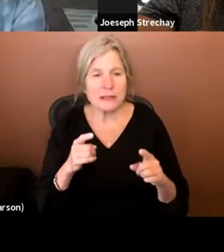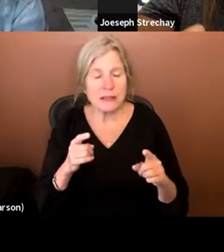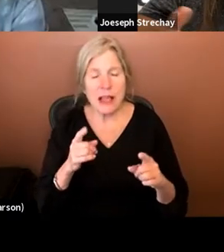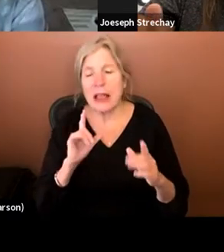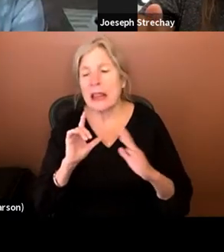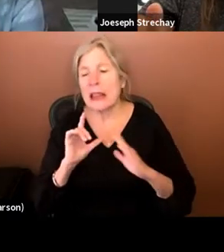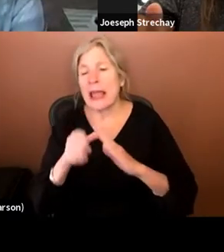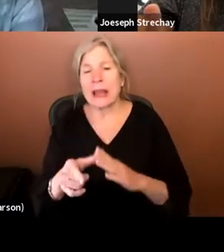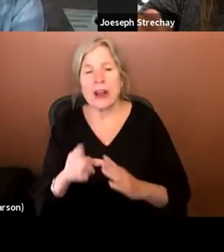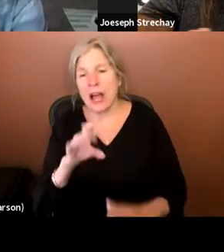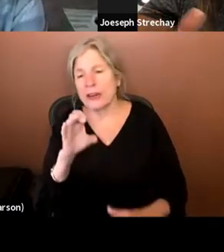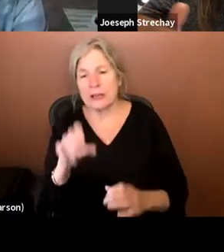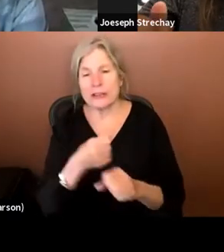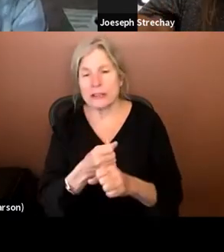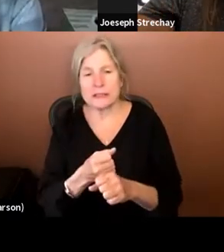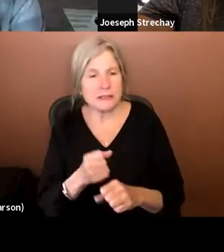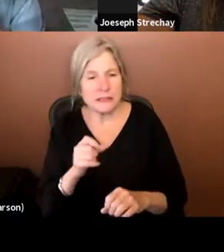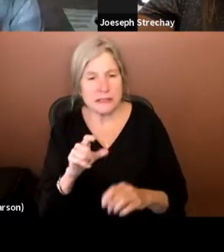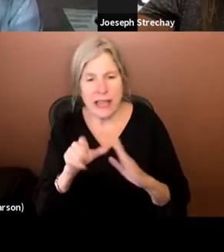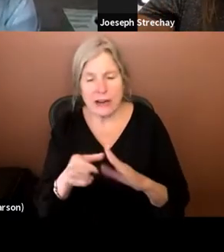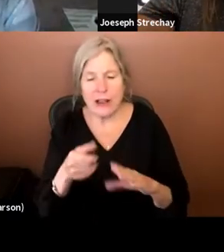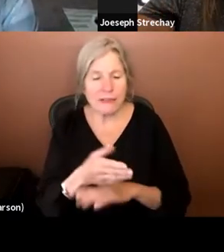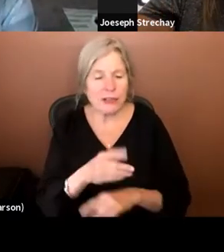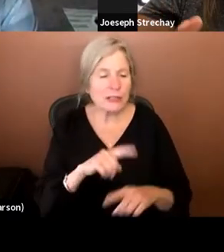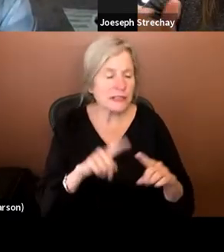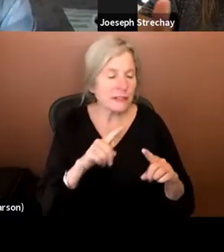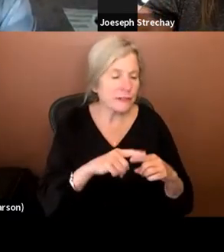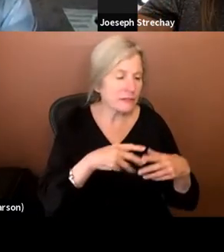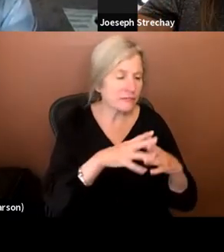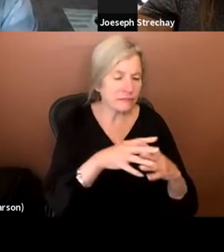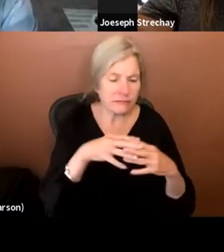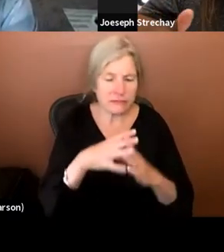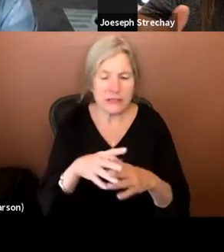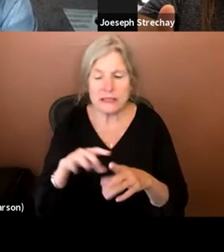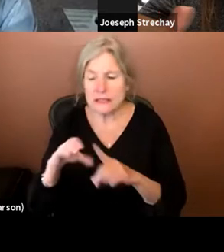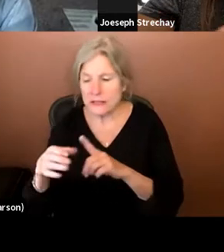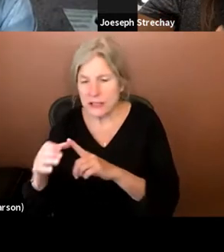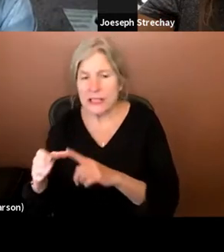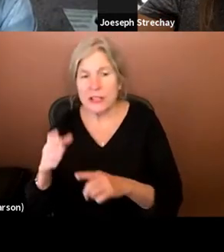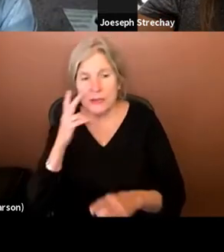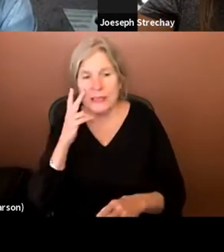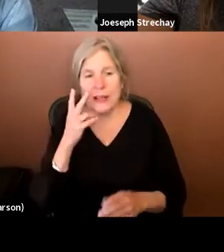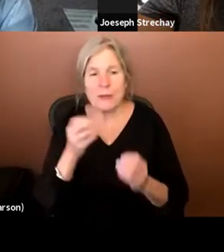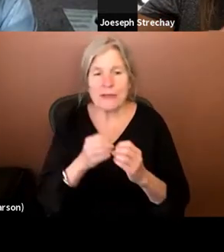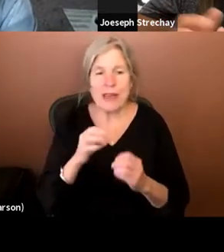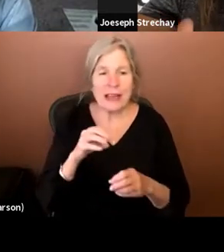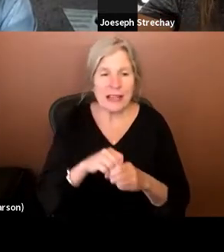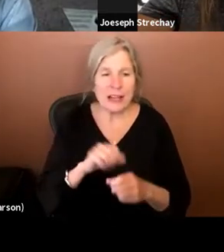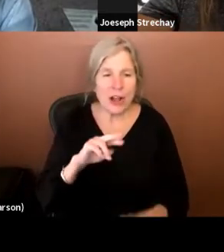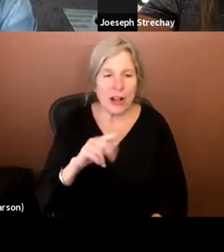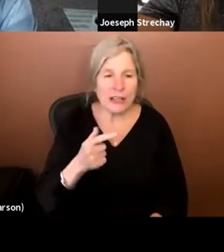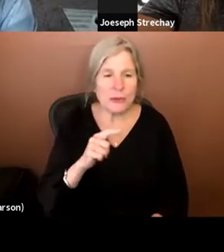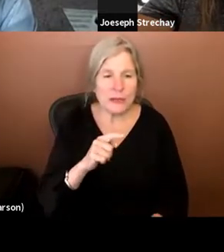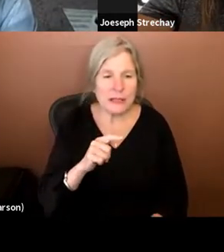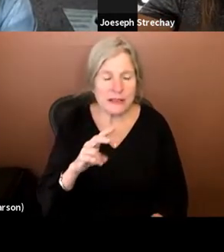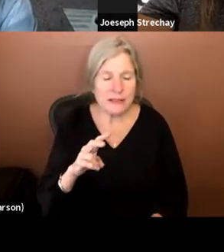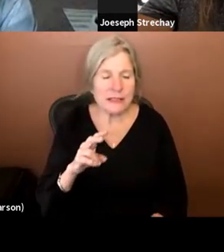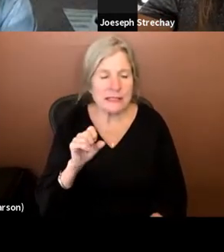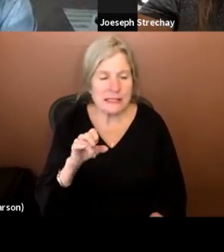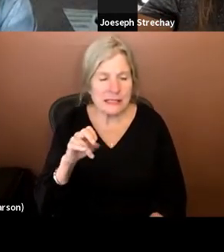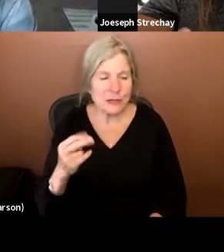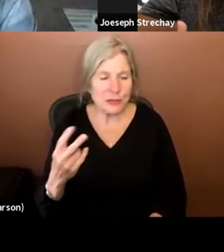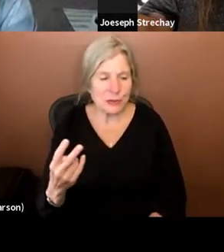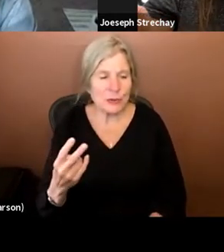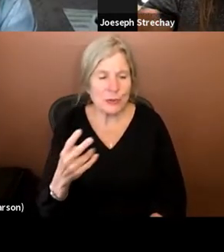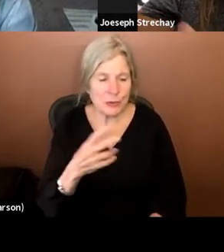uh, later as different, uh, civilizations have built out different. And you'll see more of that in August 27th when season two comes out.